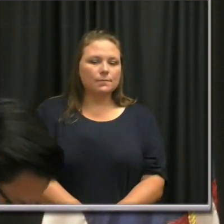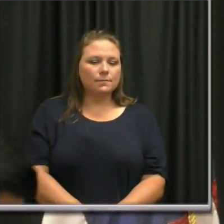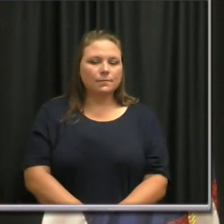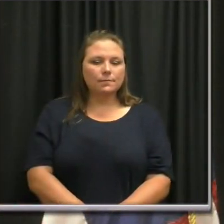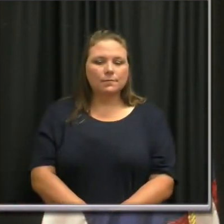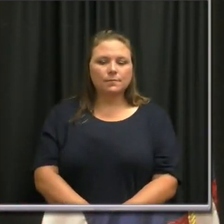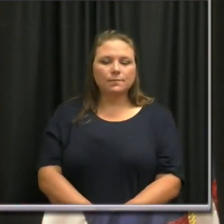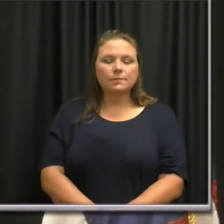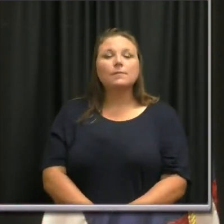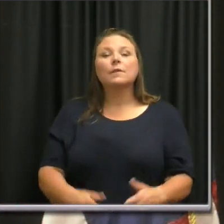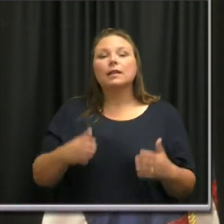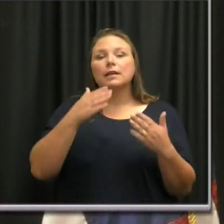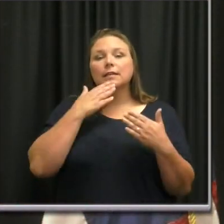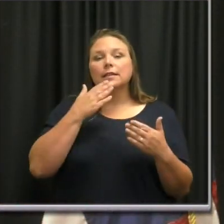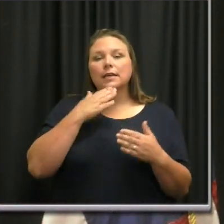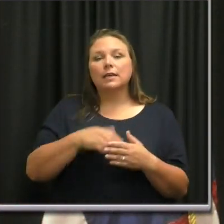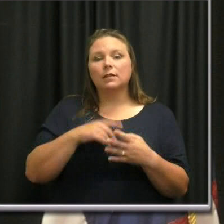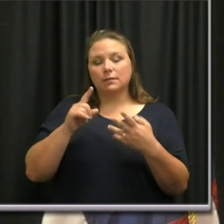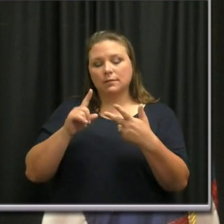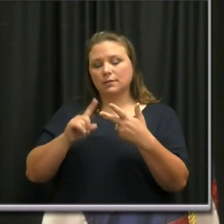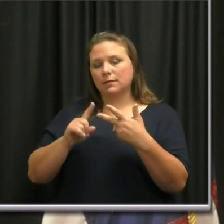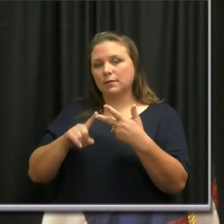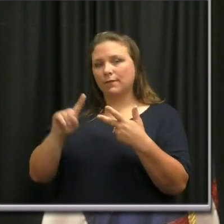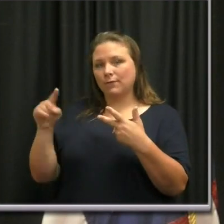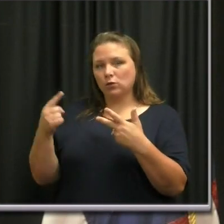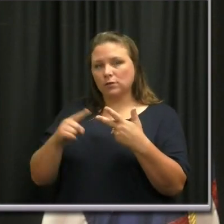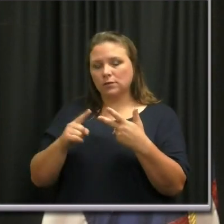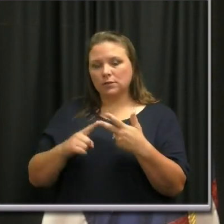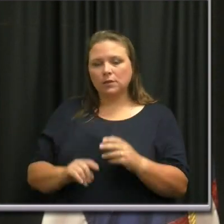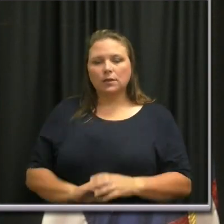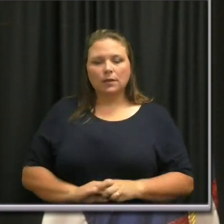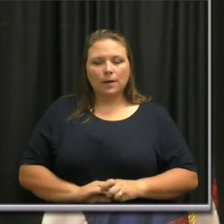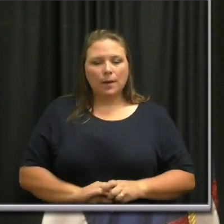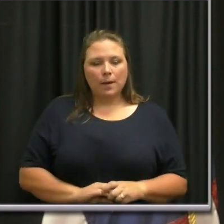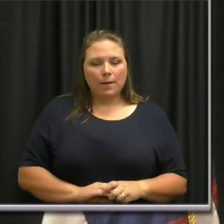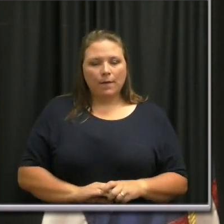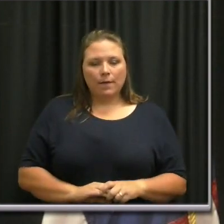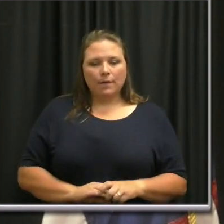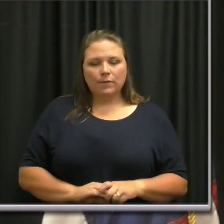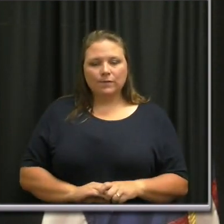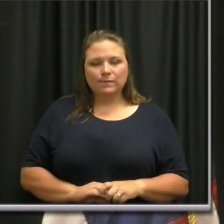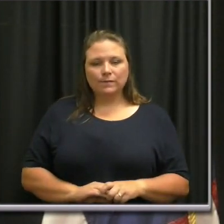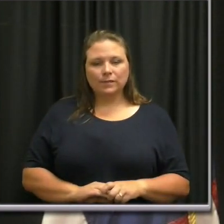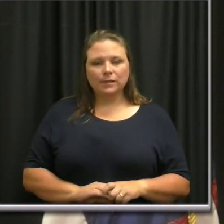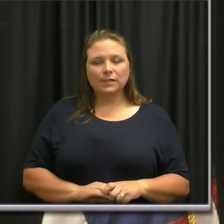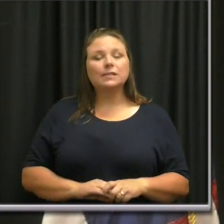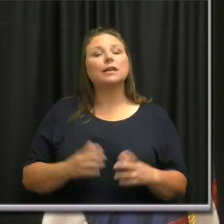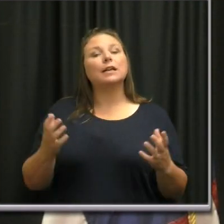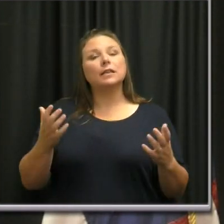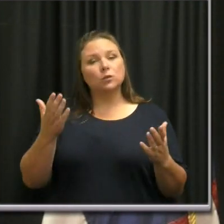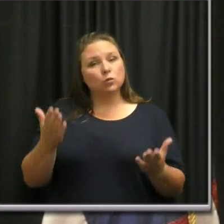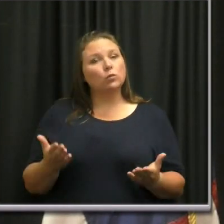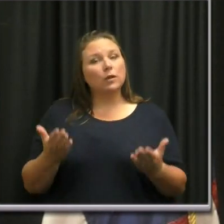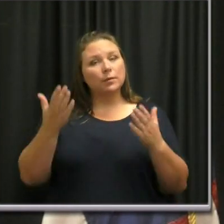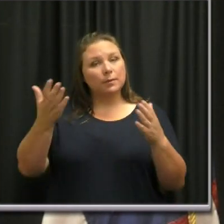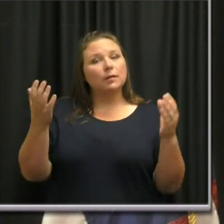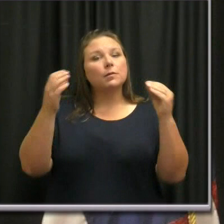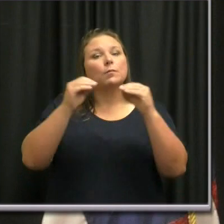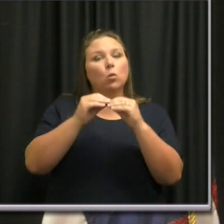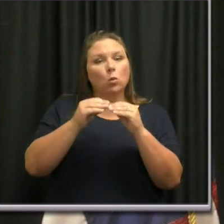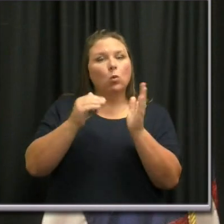Thanks. Um, I'm going to take your last question first. It is more and more being recommended that, um,